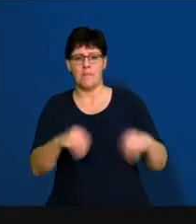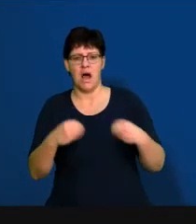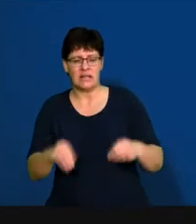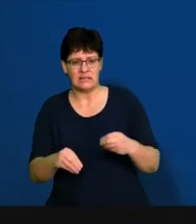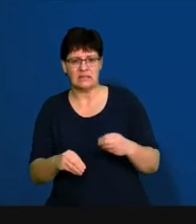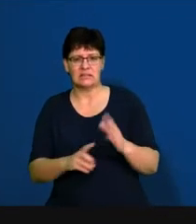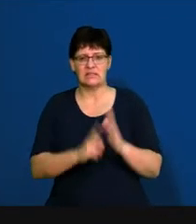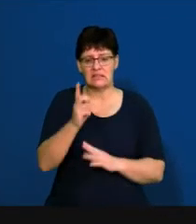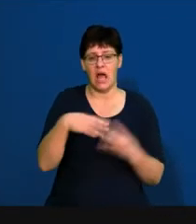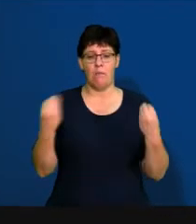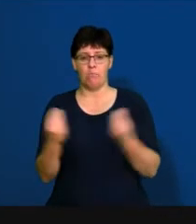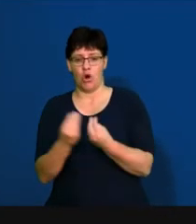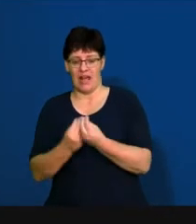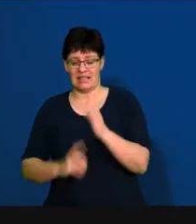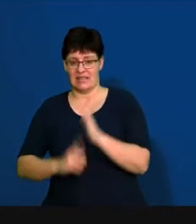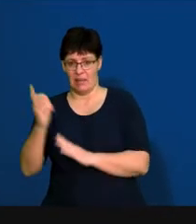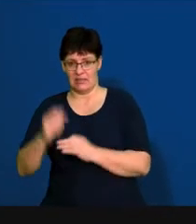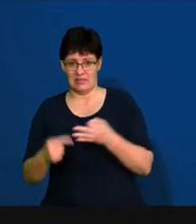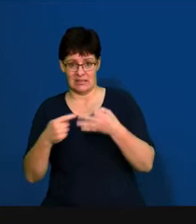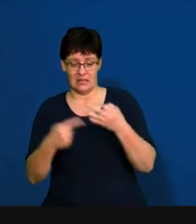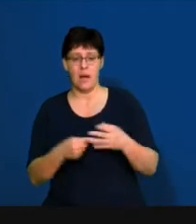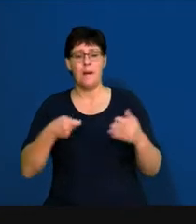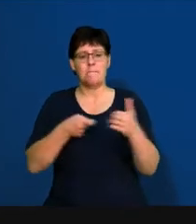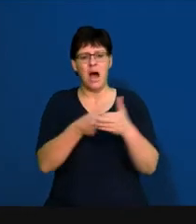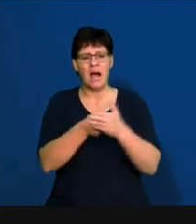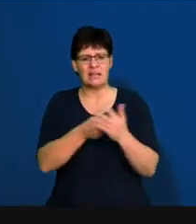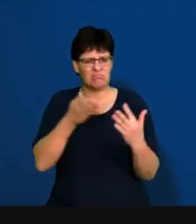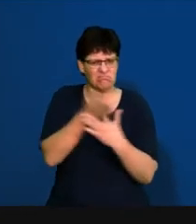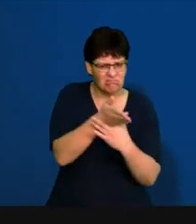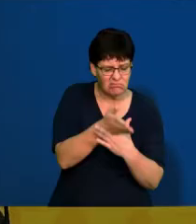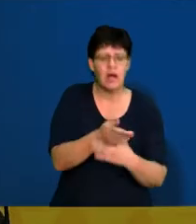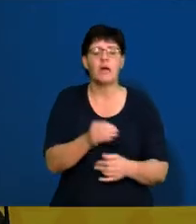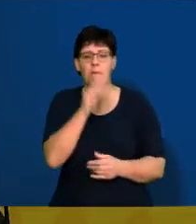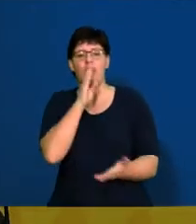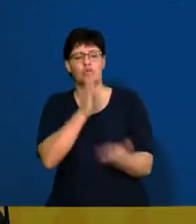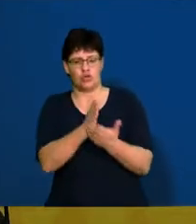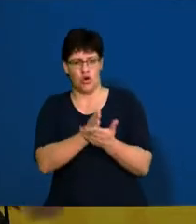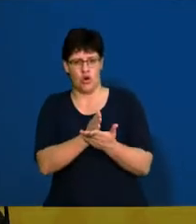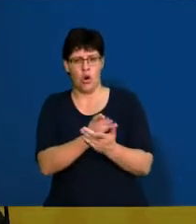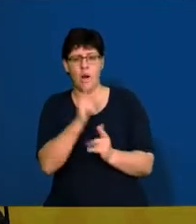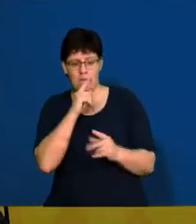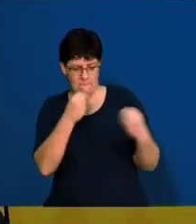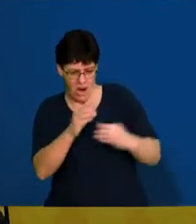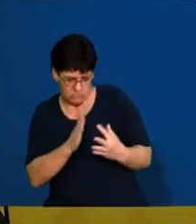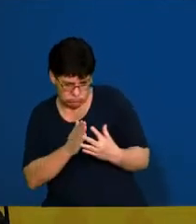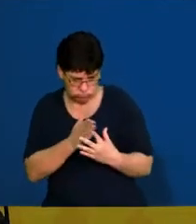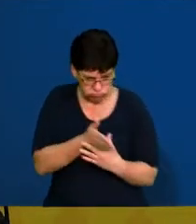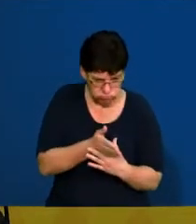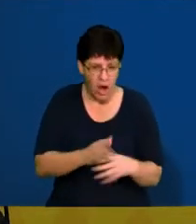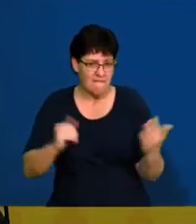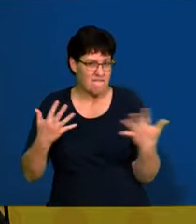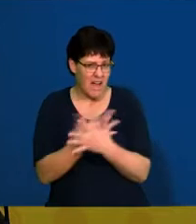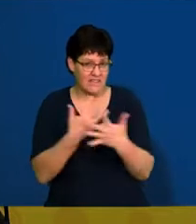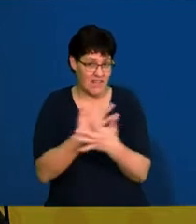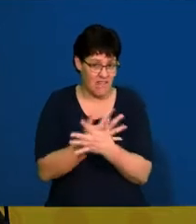product development. So market penetration is making sure that we're getting into the market as quickly as